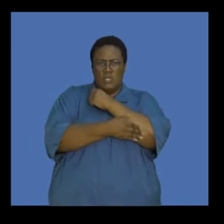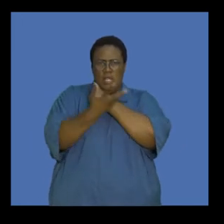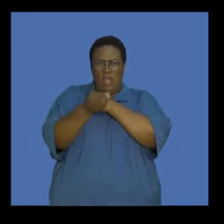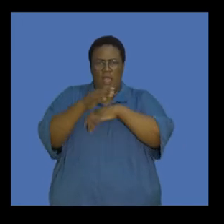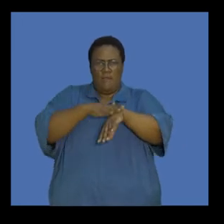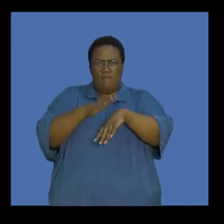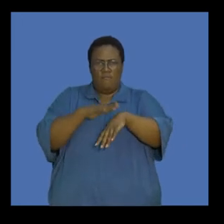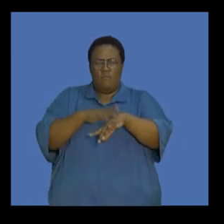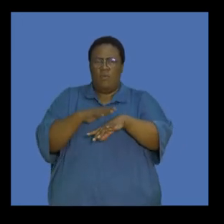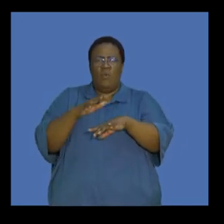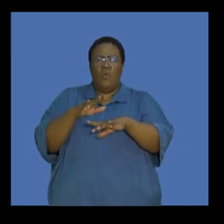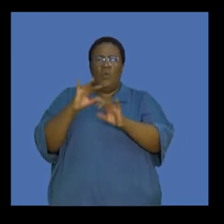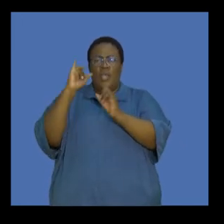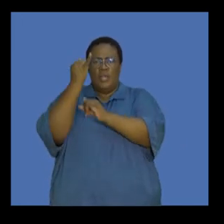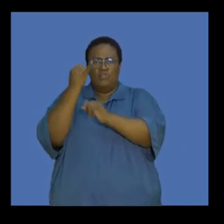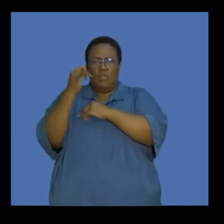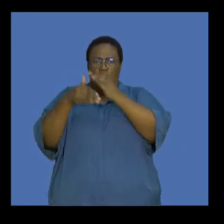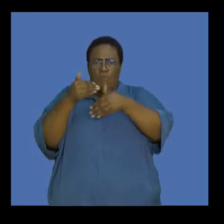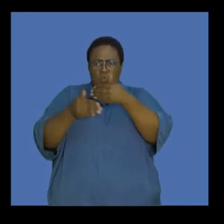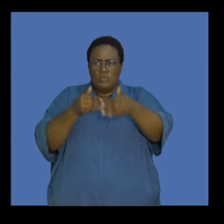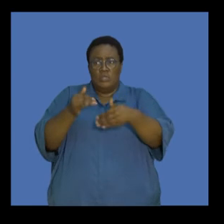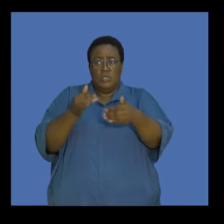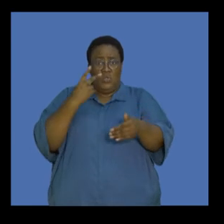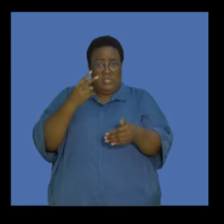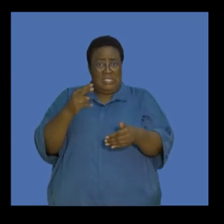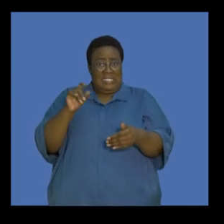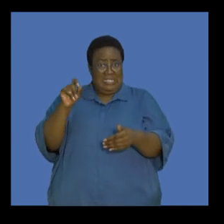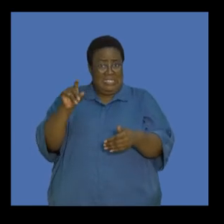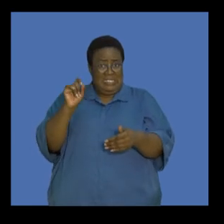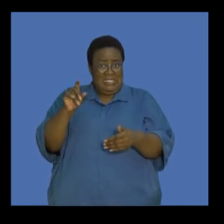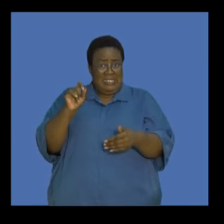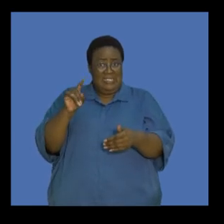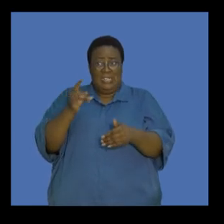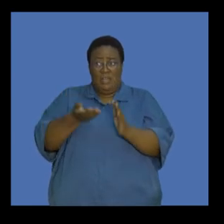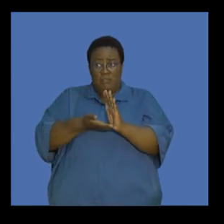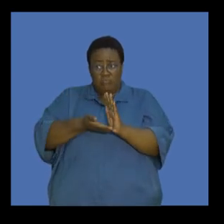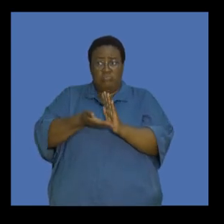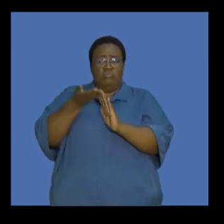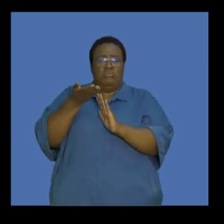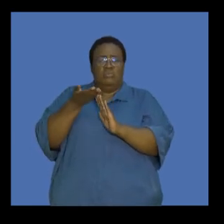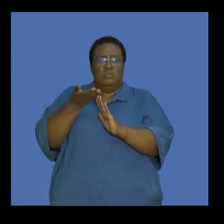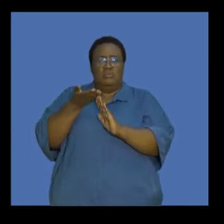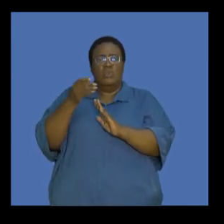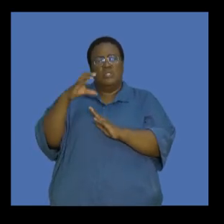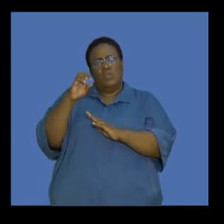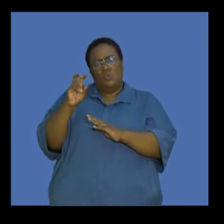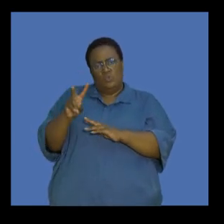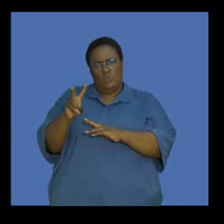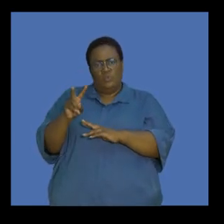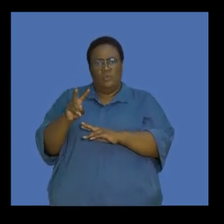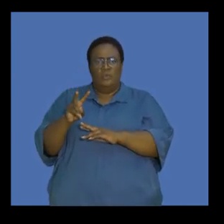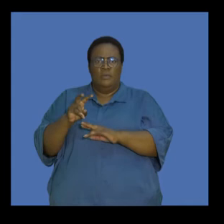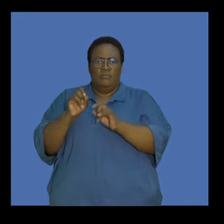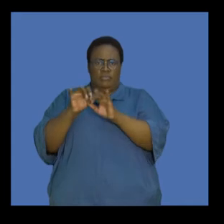processes, and hence you can see that these have resulted in a significant increase in the carbon dioxide